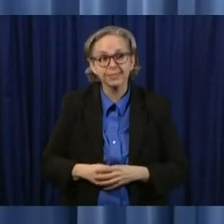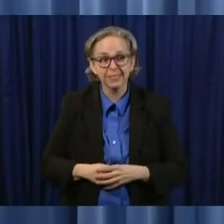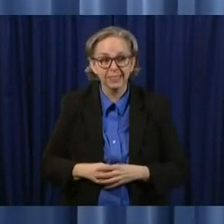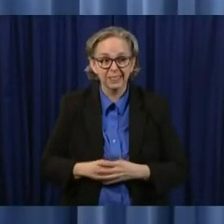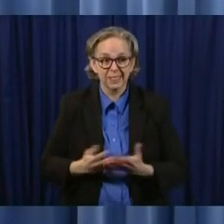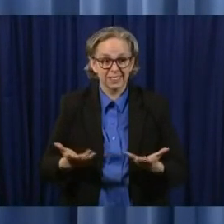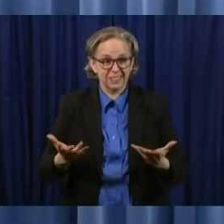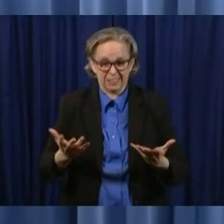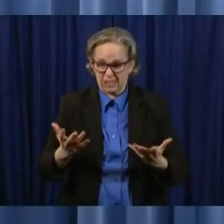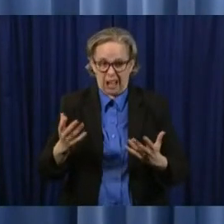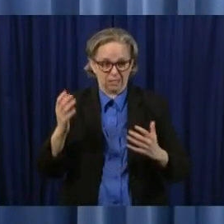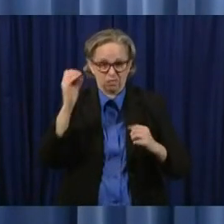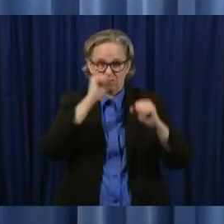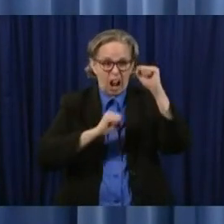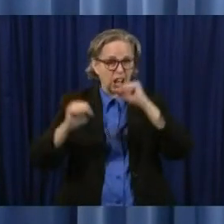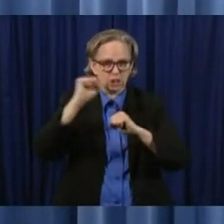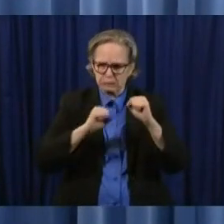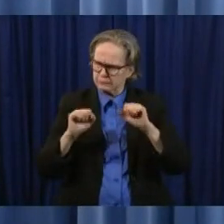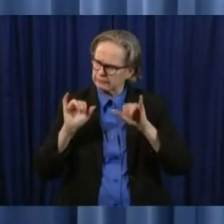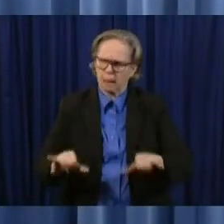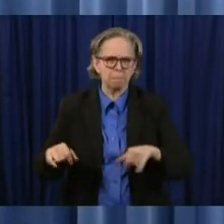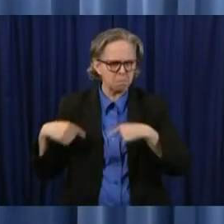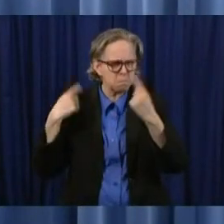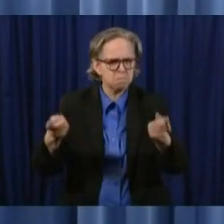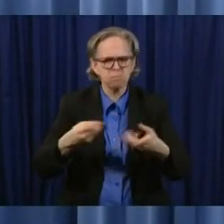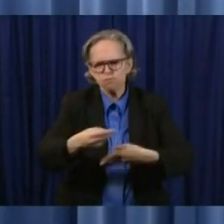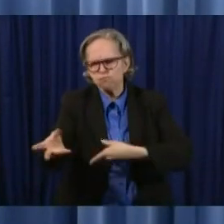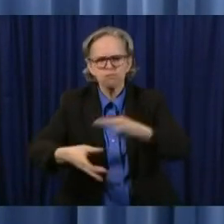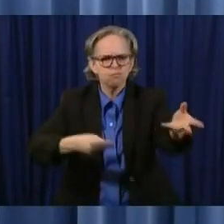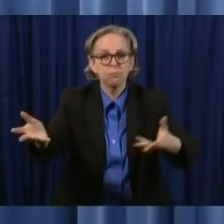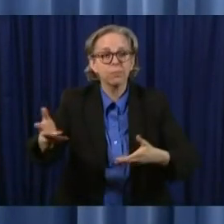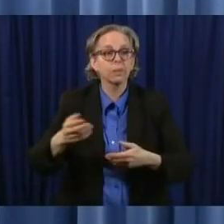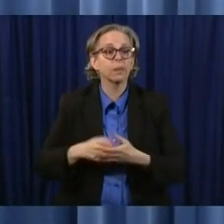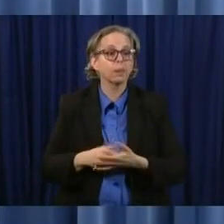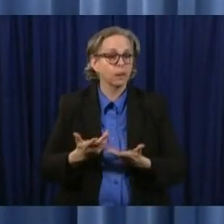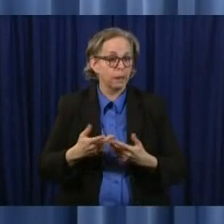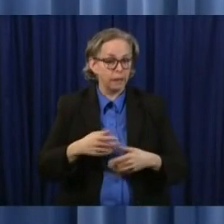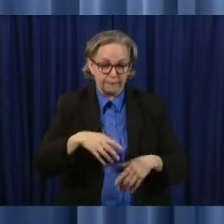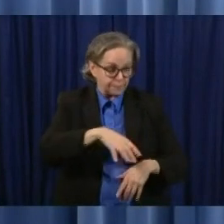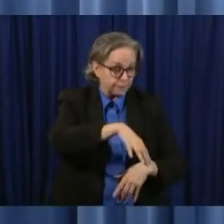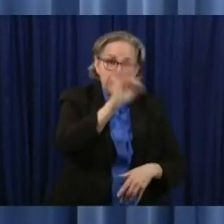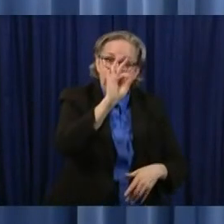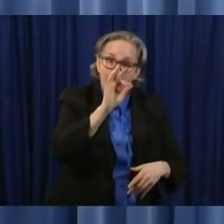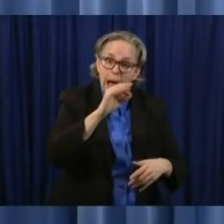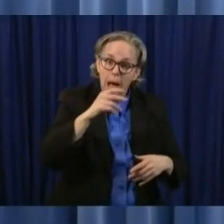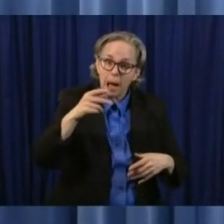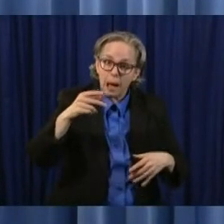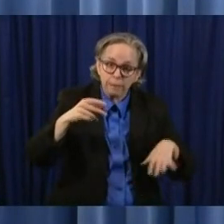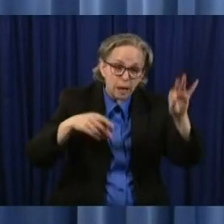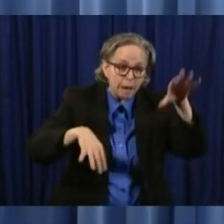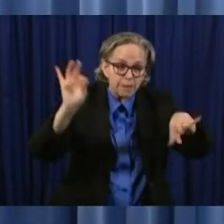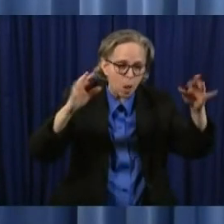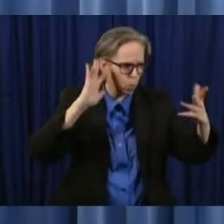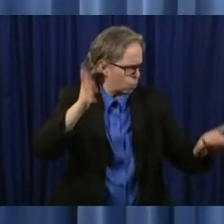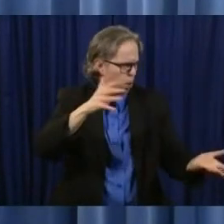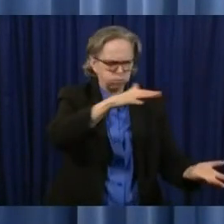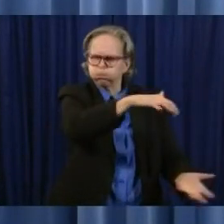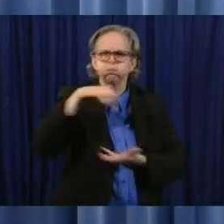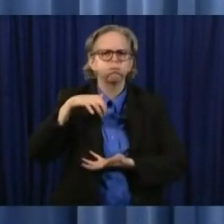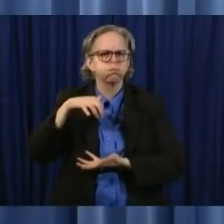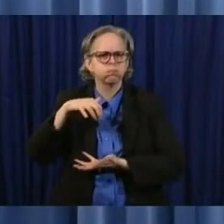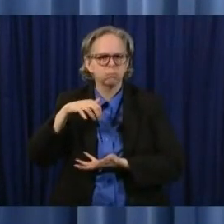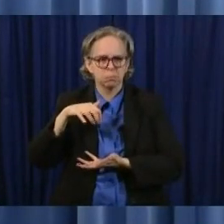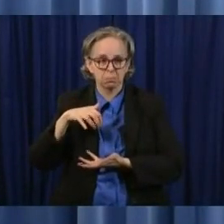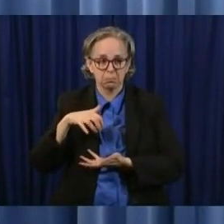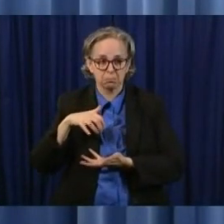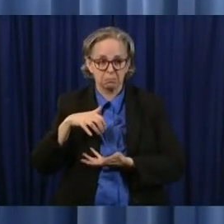the same if we can find this PPE in the marketplace we're going to buy it and if we can't buy